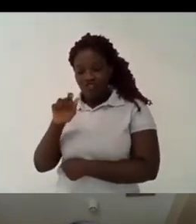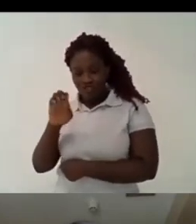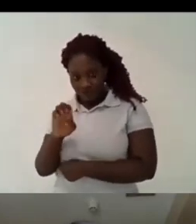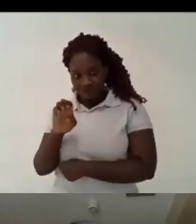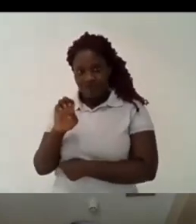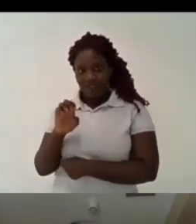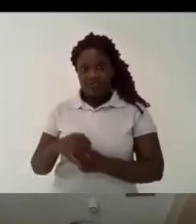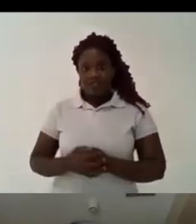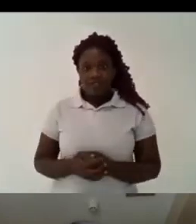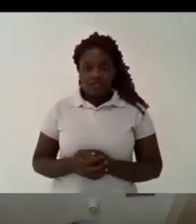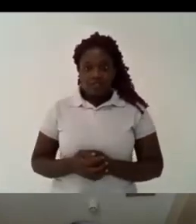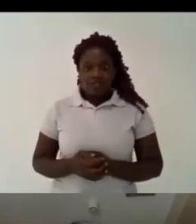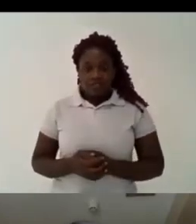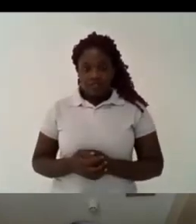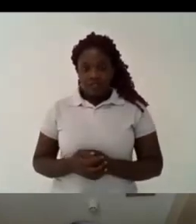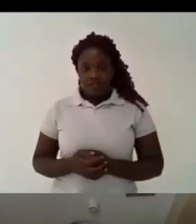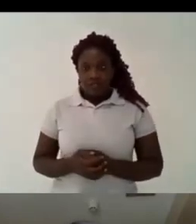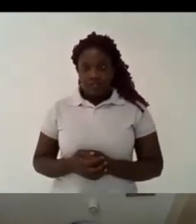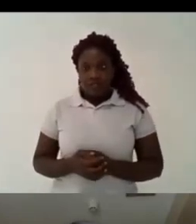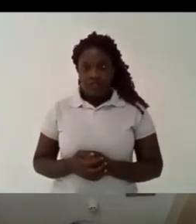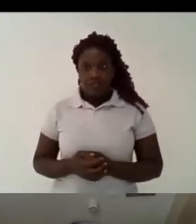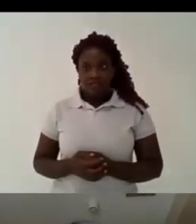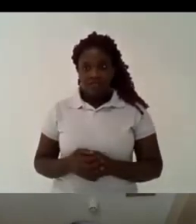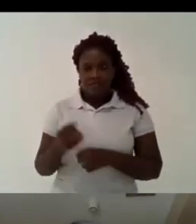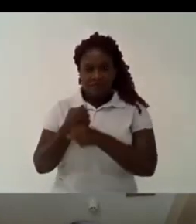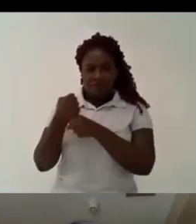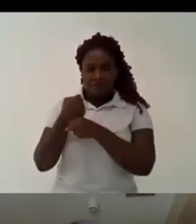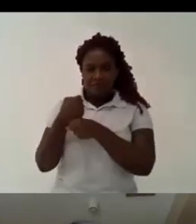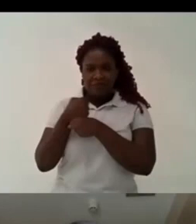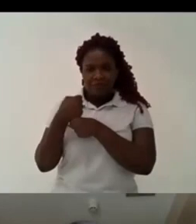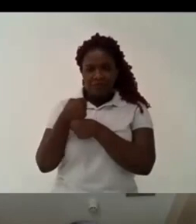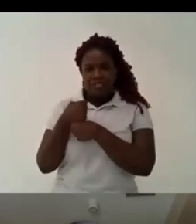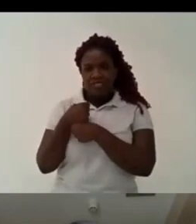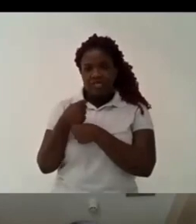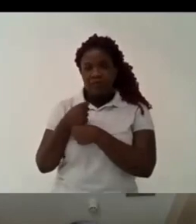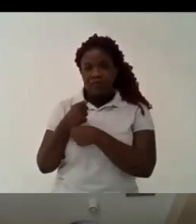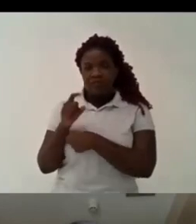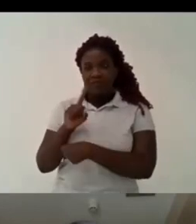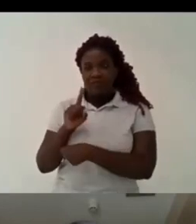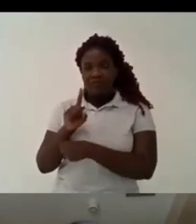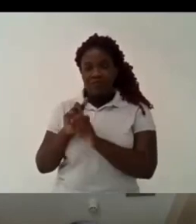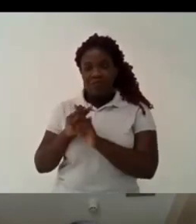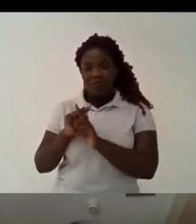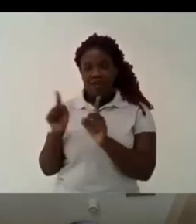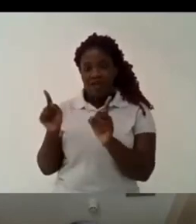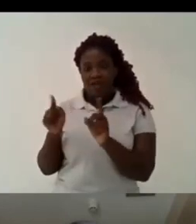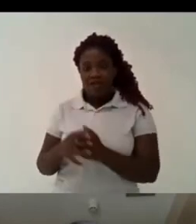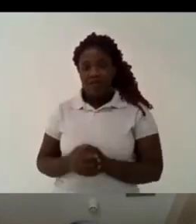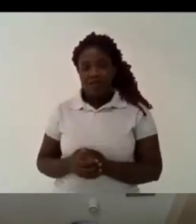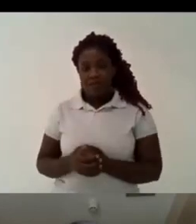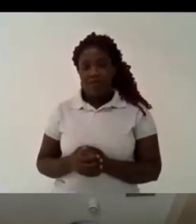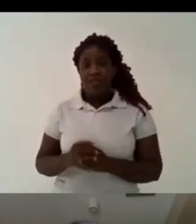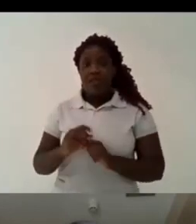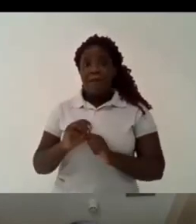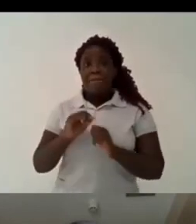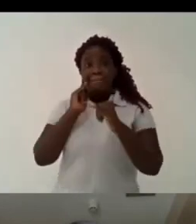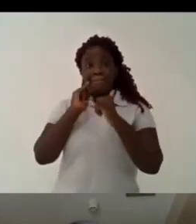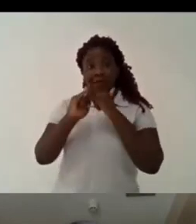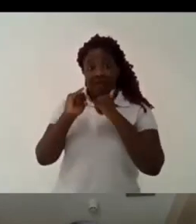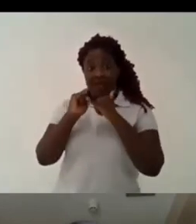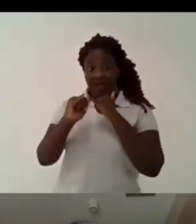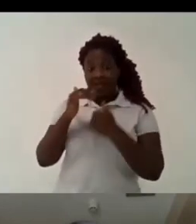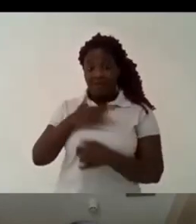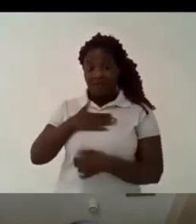but uh i i but i've never spent a long period in the country i just spent some short